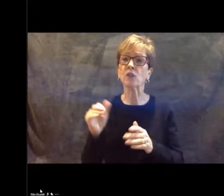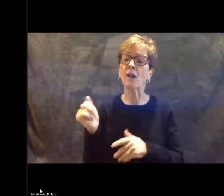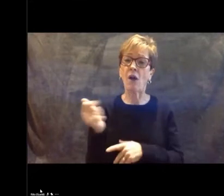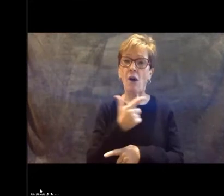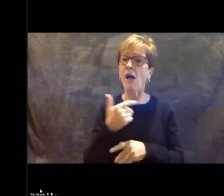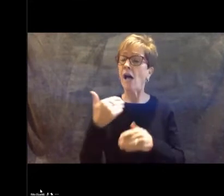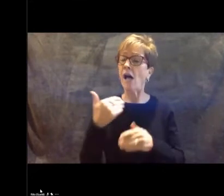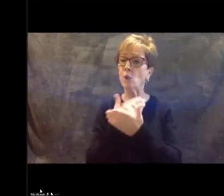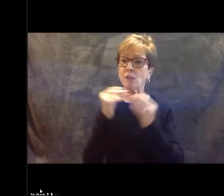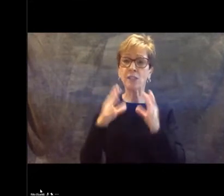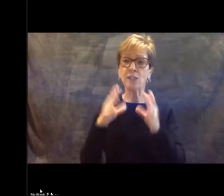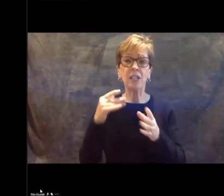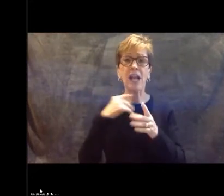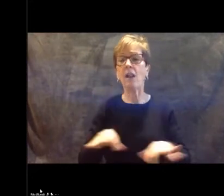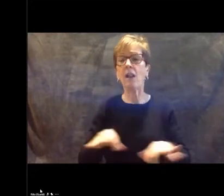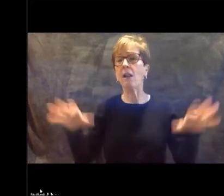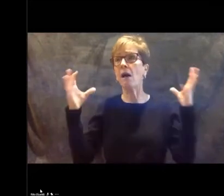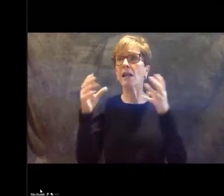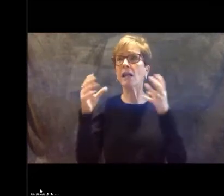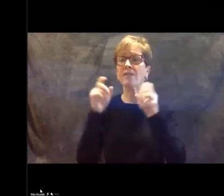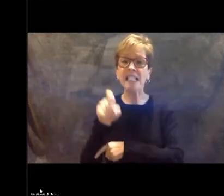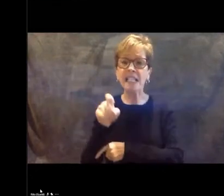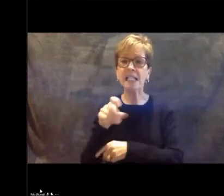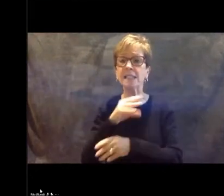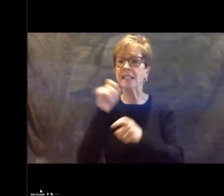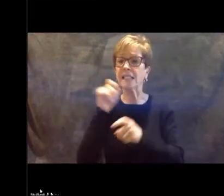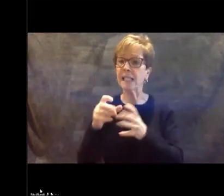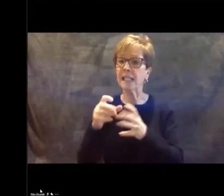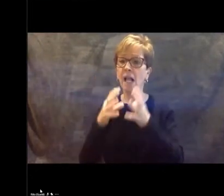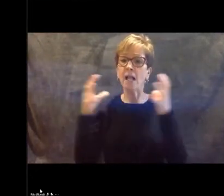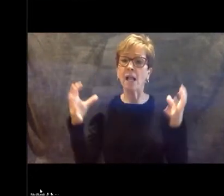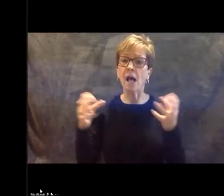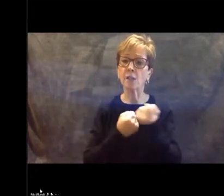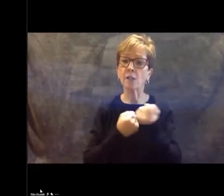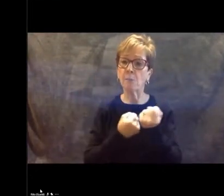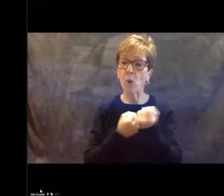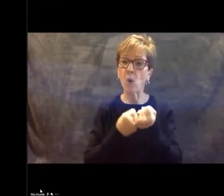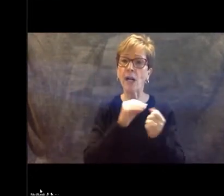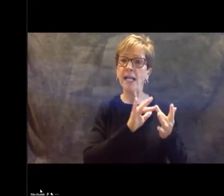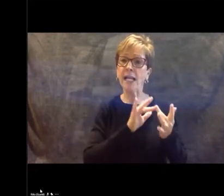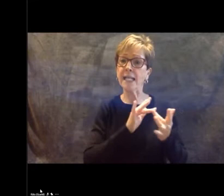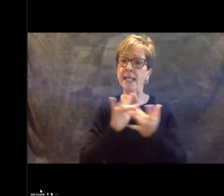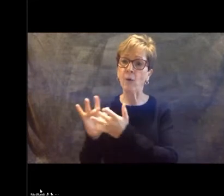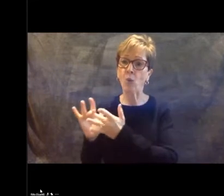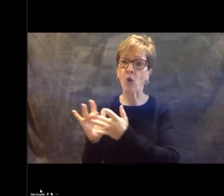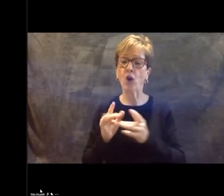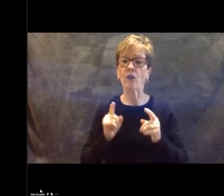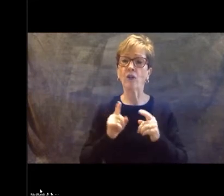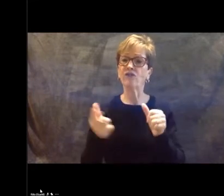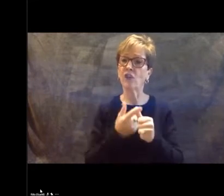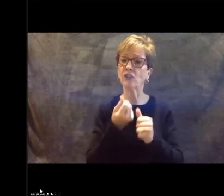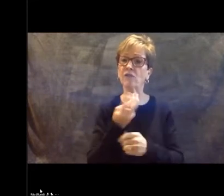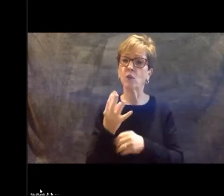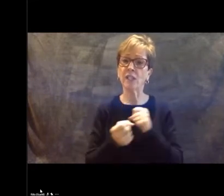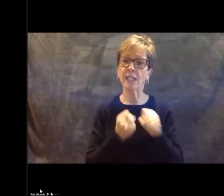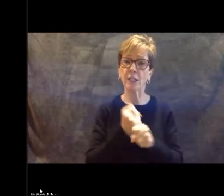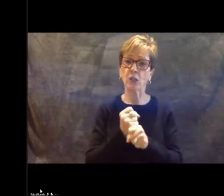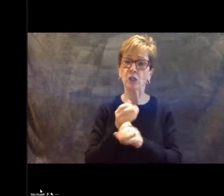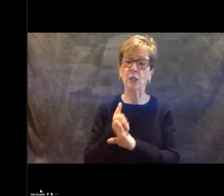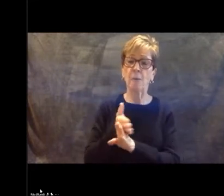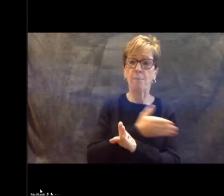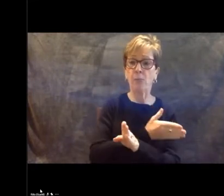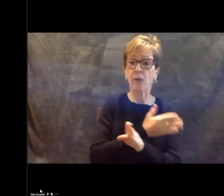require significant intentional support and a network around them in those first few years. Pre-service and induction